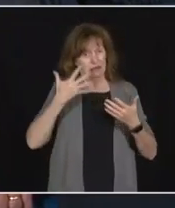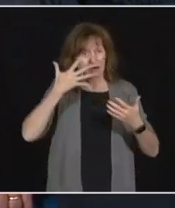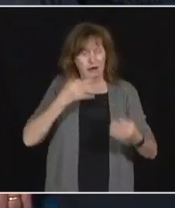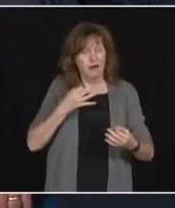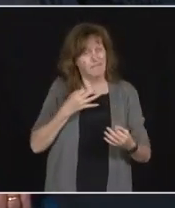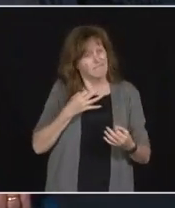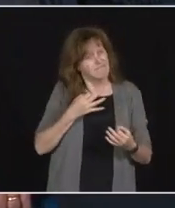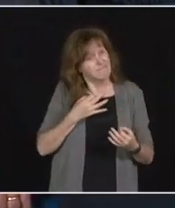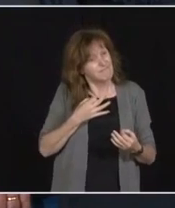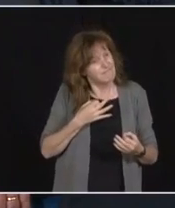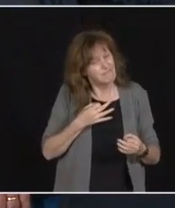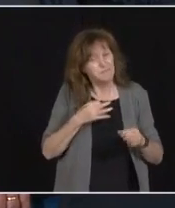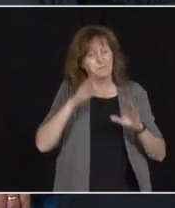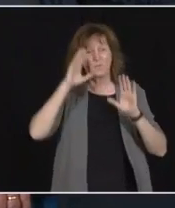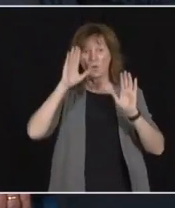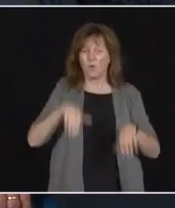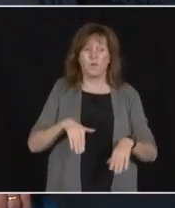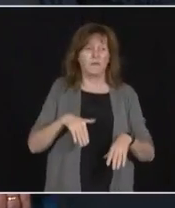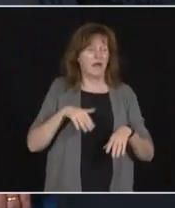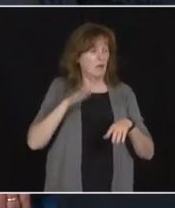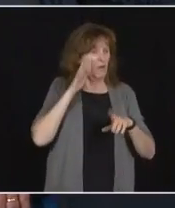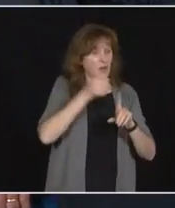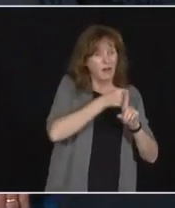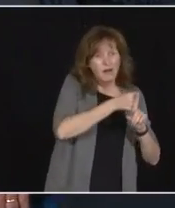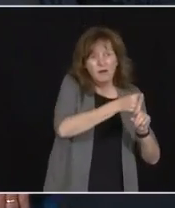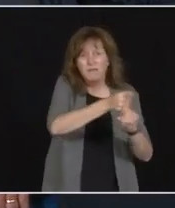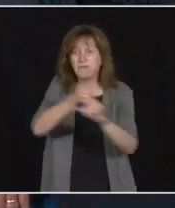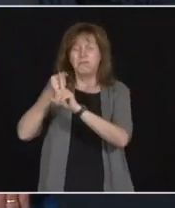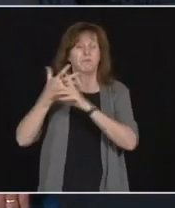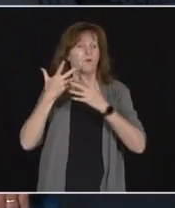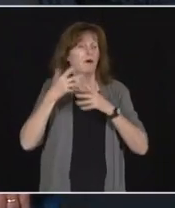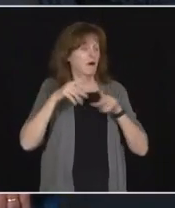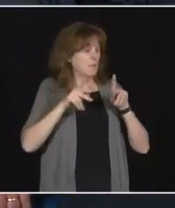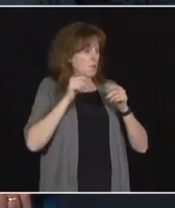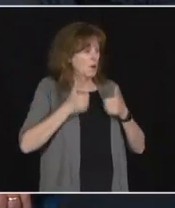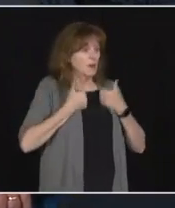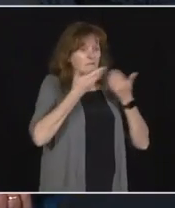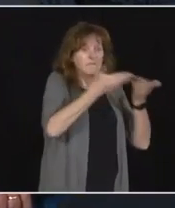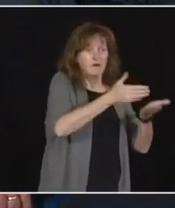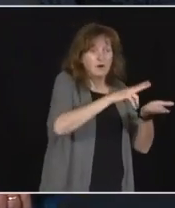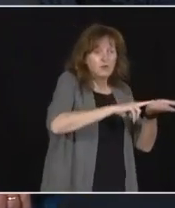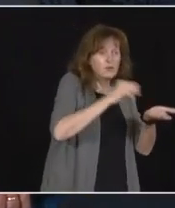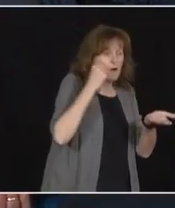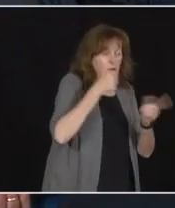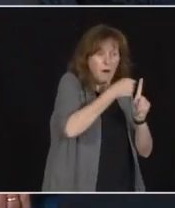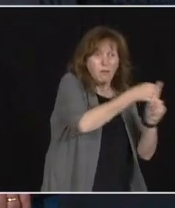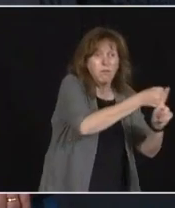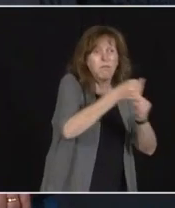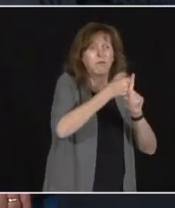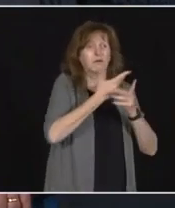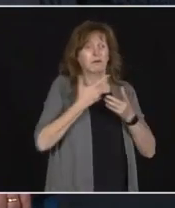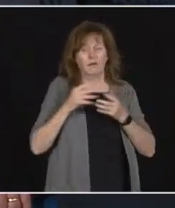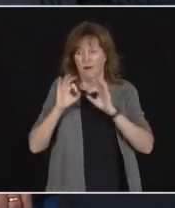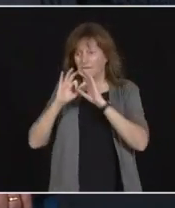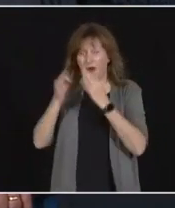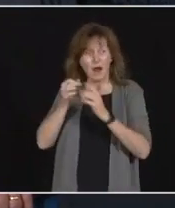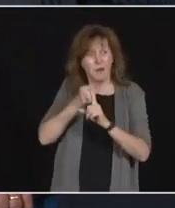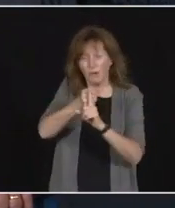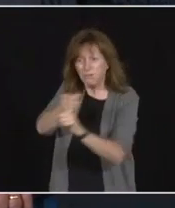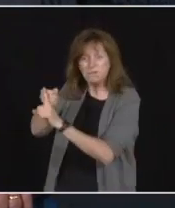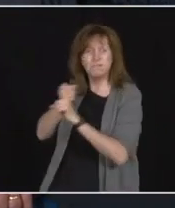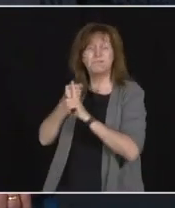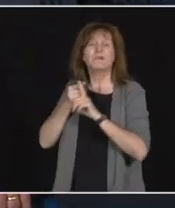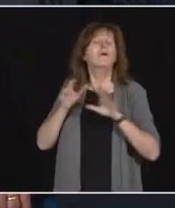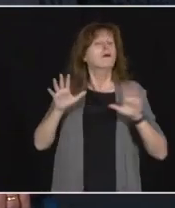affected our loved ones in long-term care, as well as their families. On the advice of the chief medical officer of health, we have